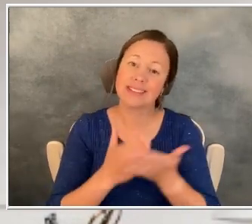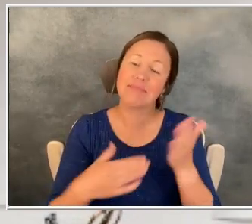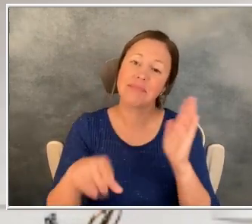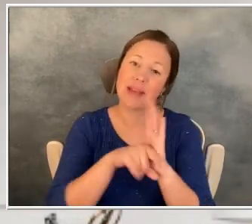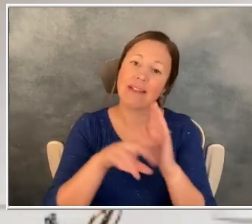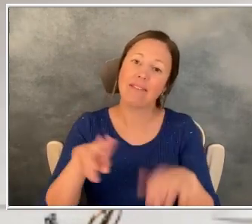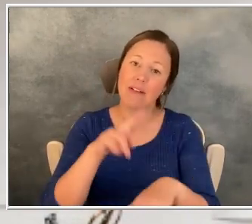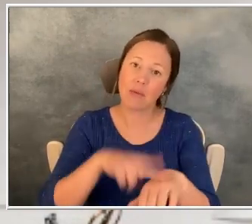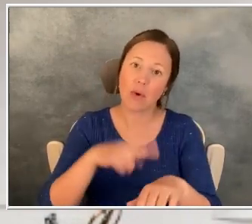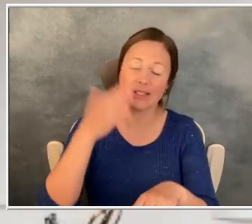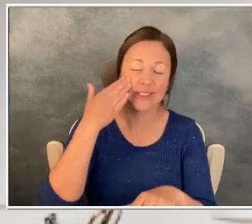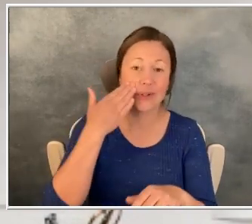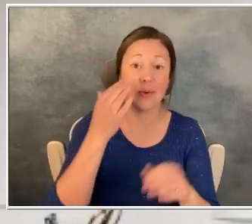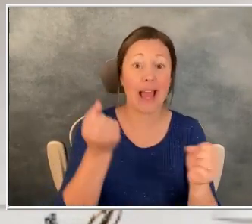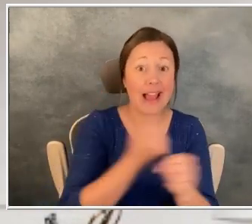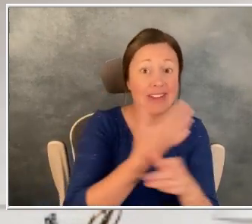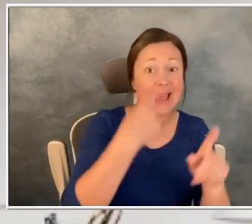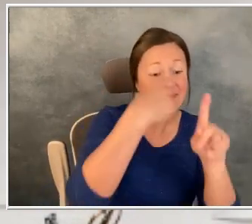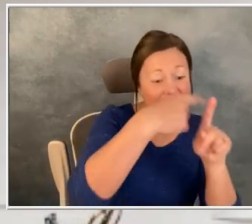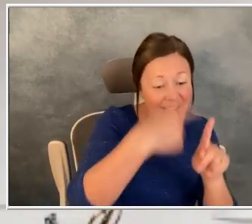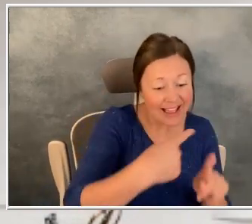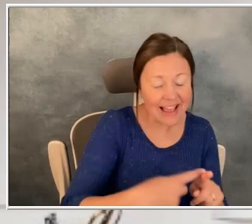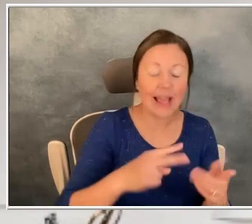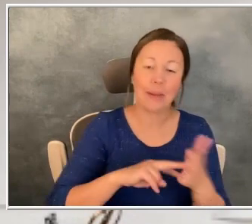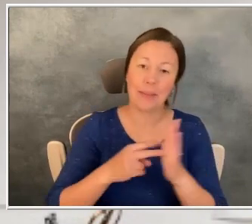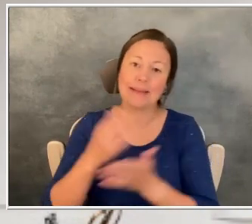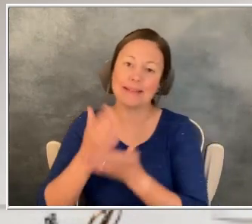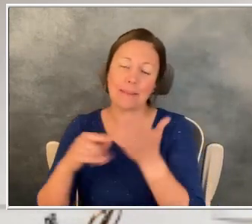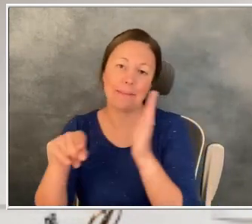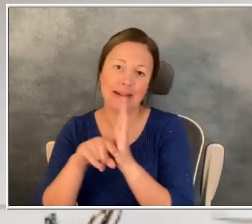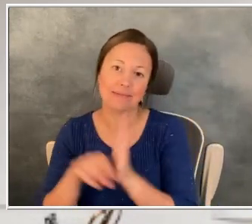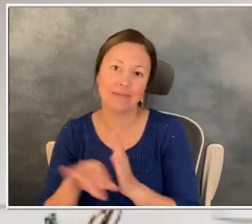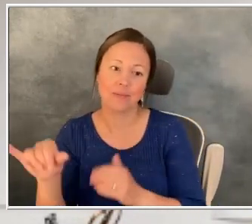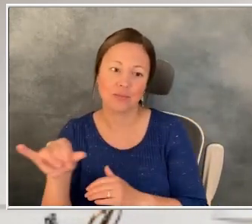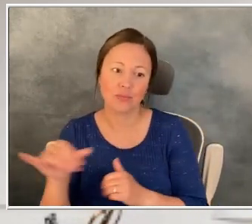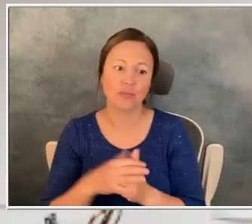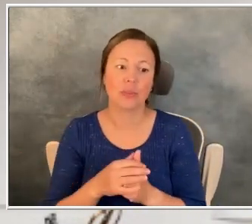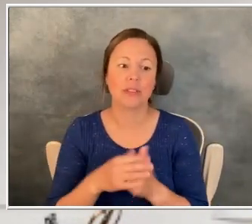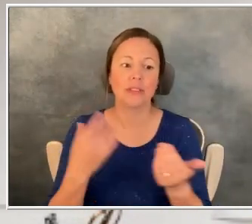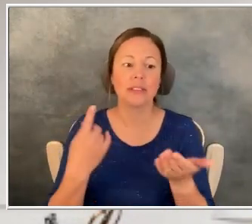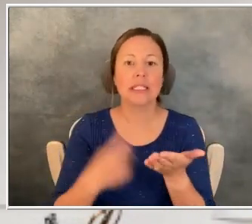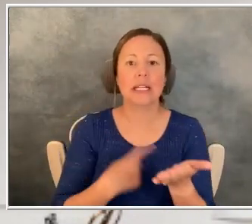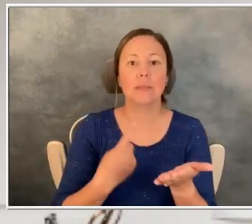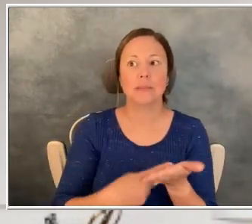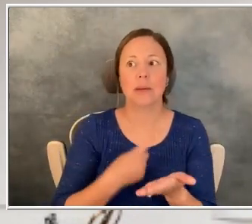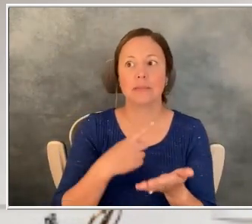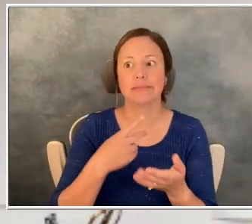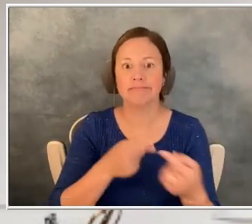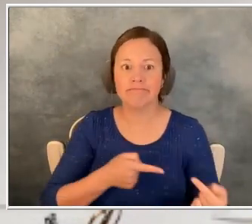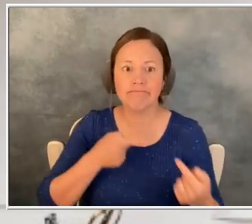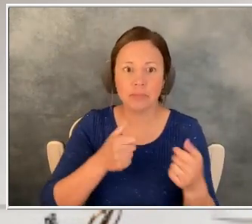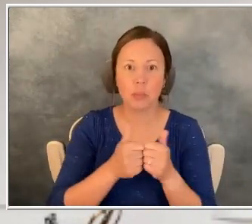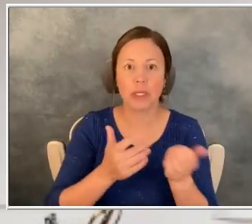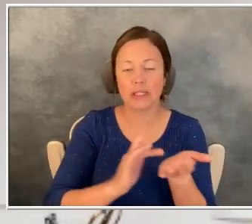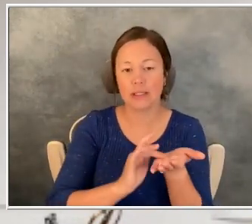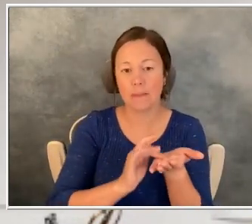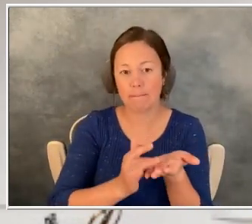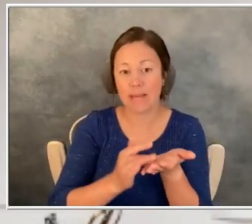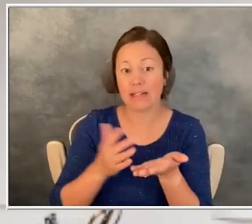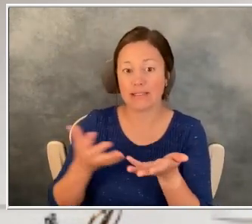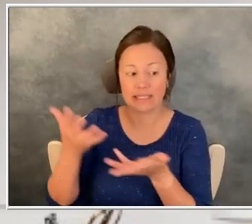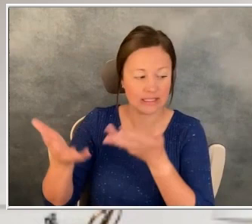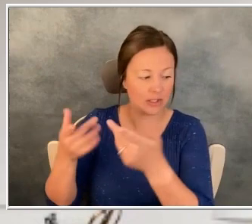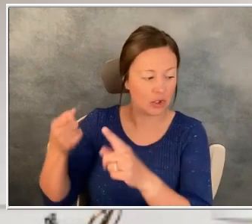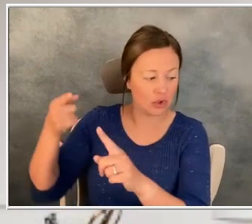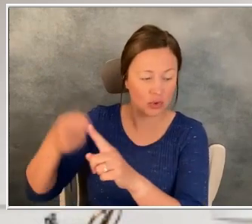has an upside usually has the other side of that as well, right? And sometimes usually we're having trouble with just getting the medication to the patient